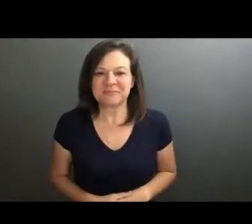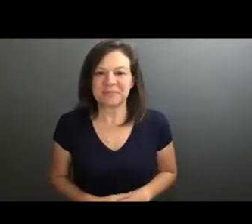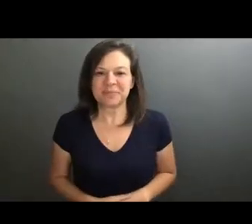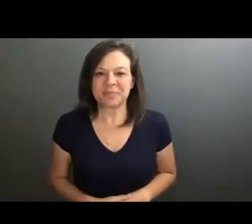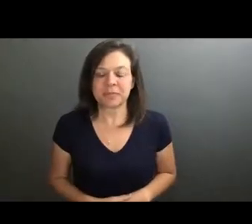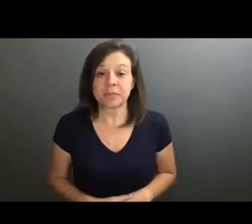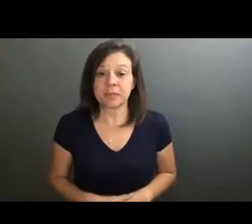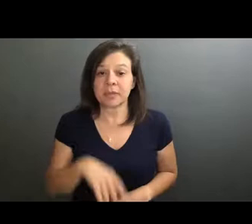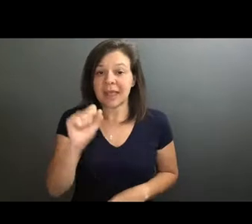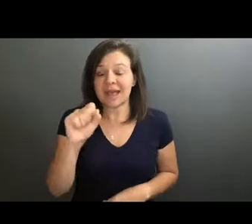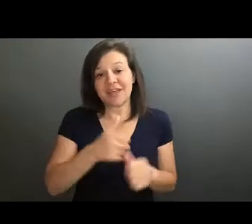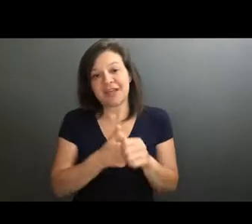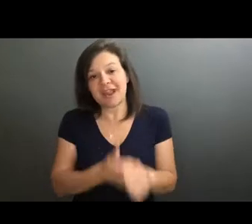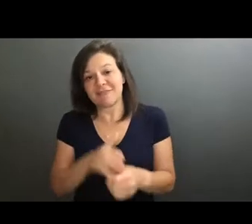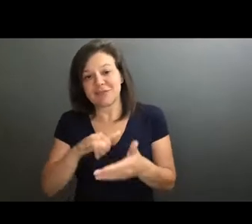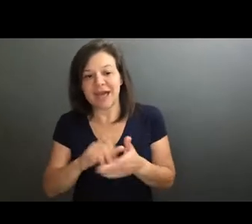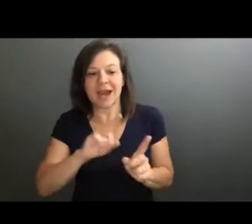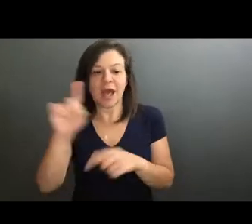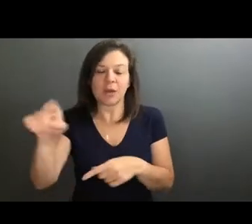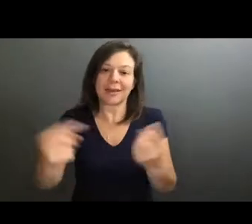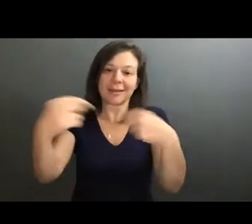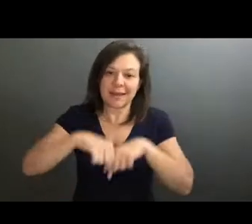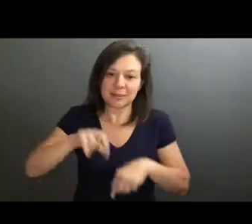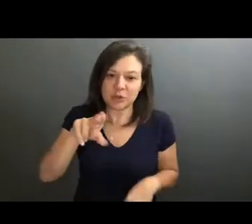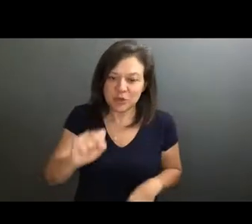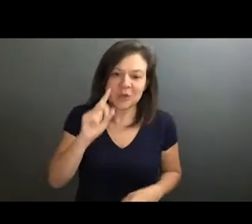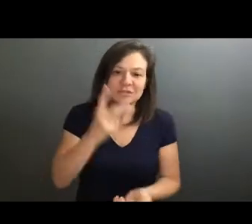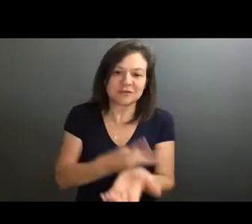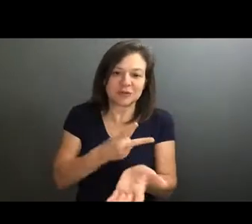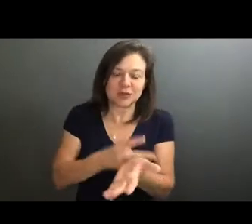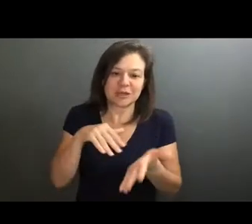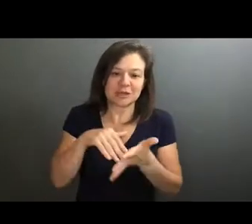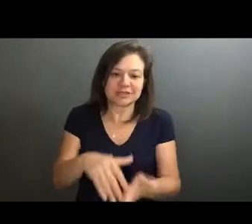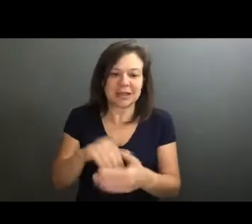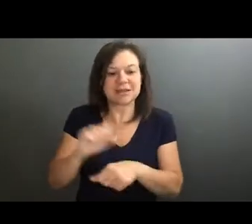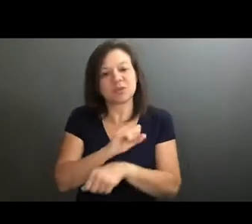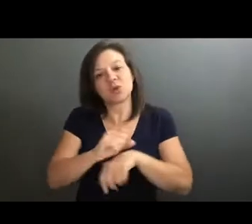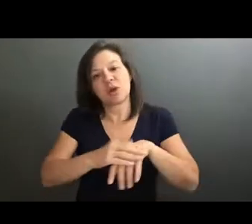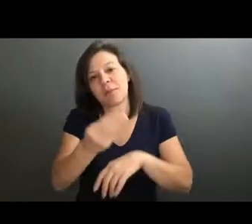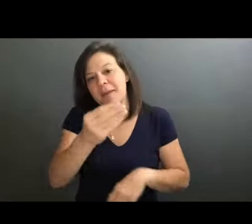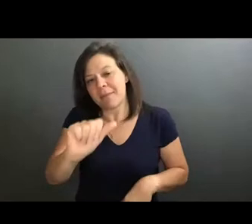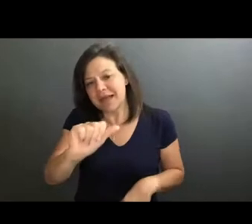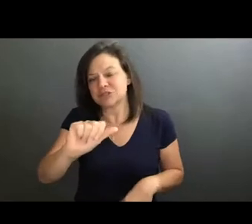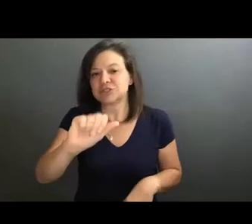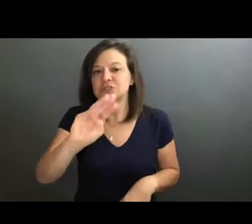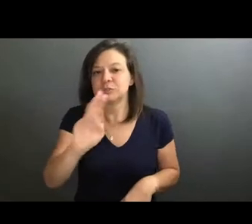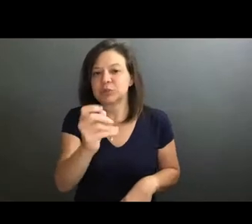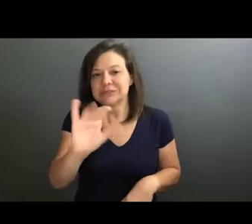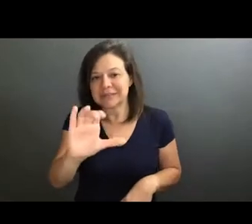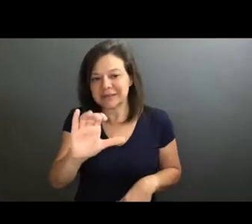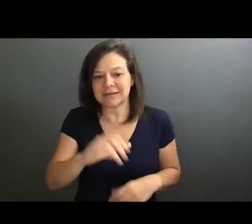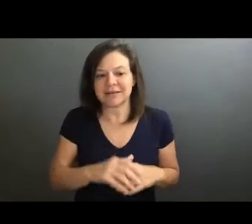And then yeah, and then following that, was grateful to go come back to the US for graduate studies at Yale, where I got my master of music. Again,